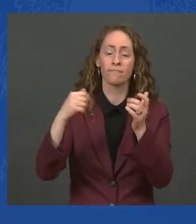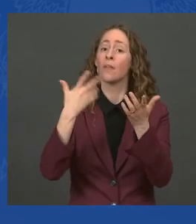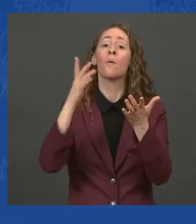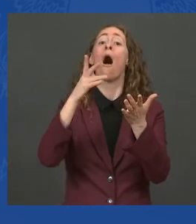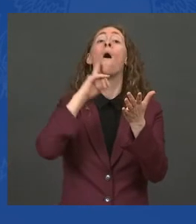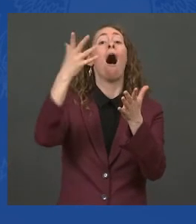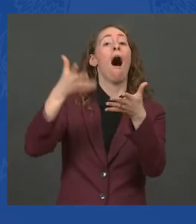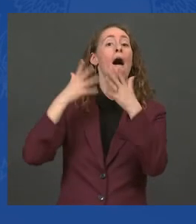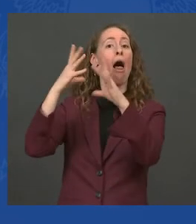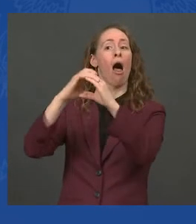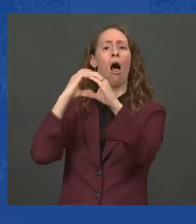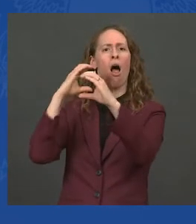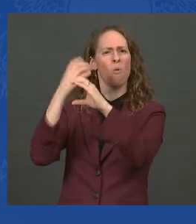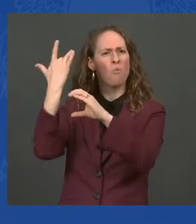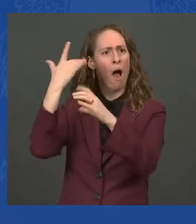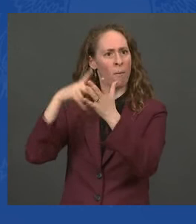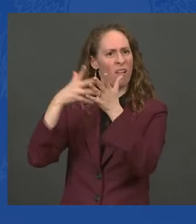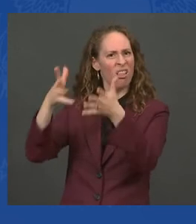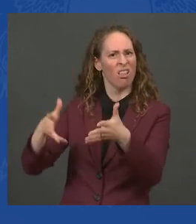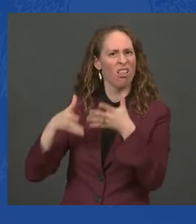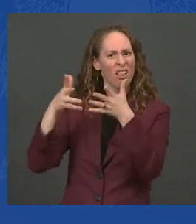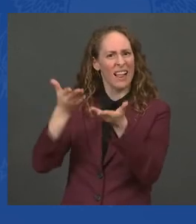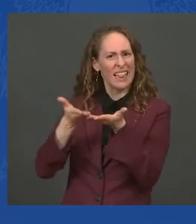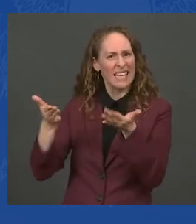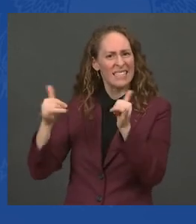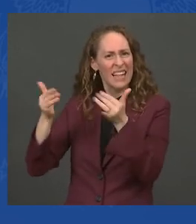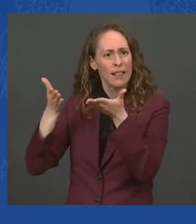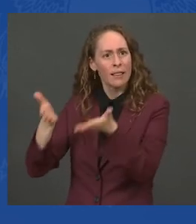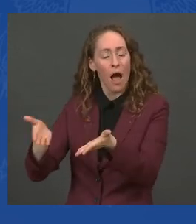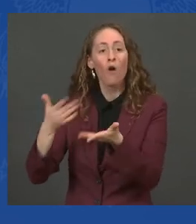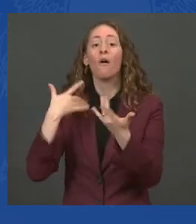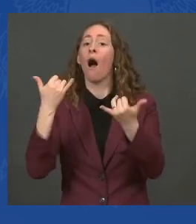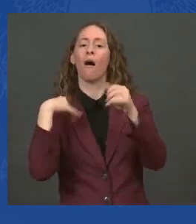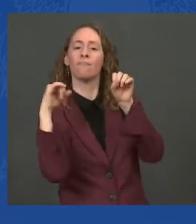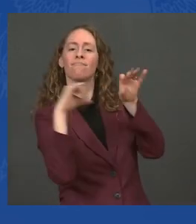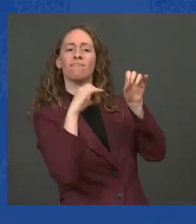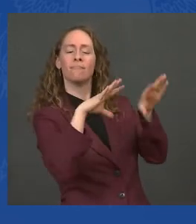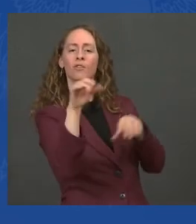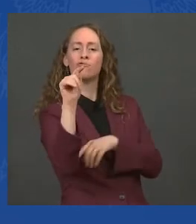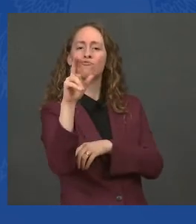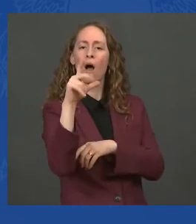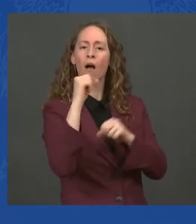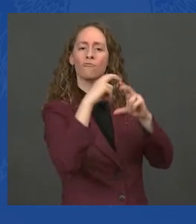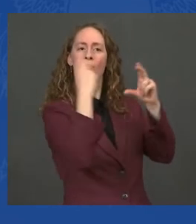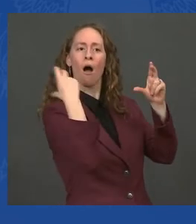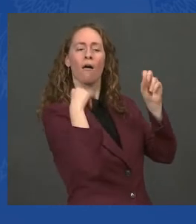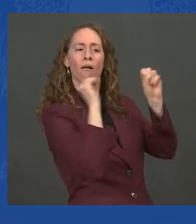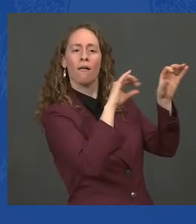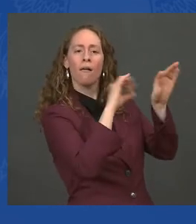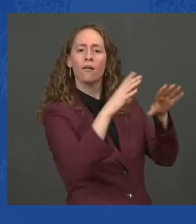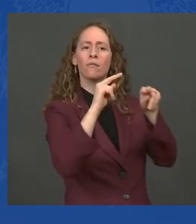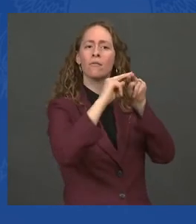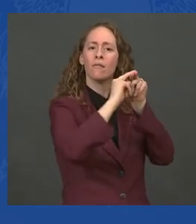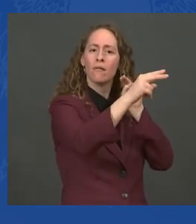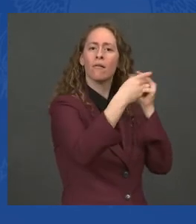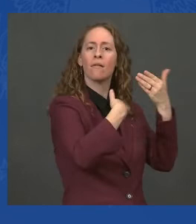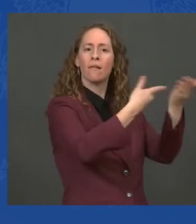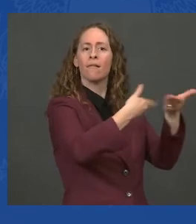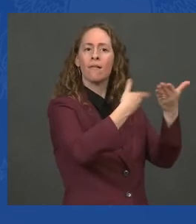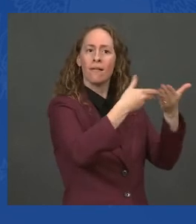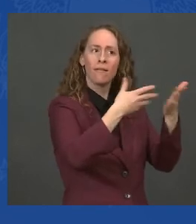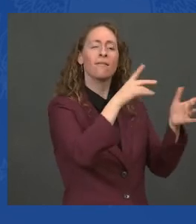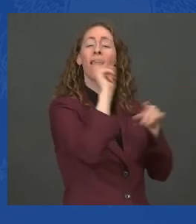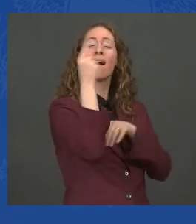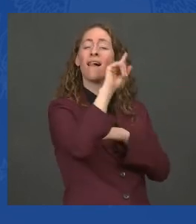store shelves. This is an incredible success story. On Monday, I convened a group of CEOs from some of the